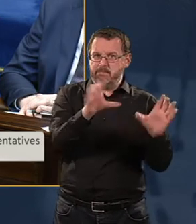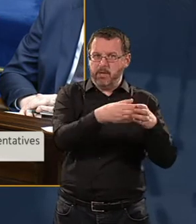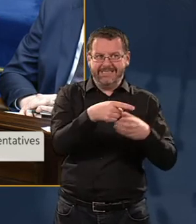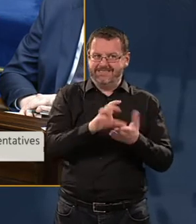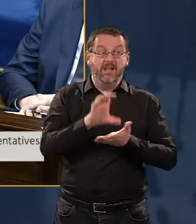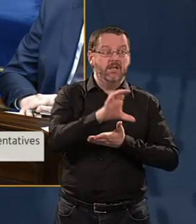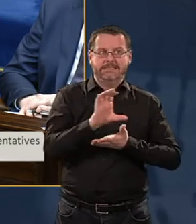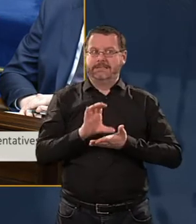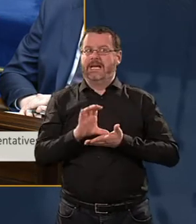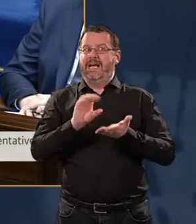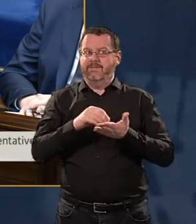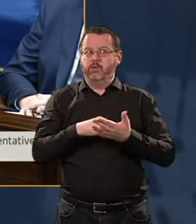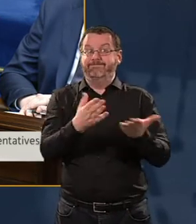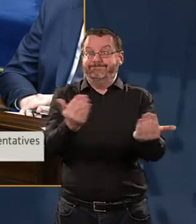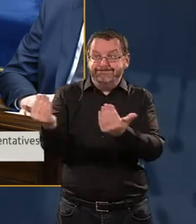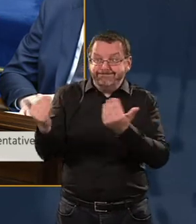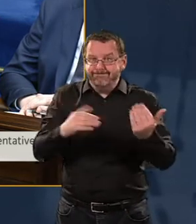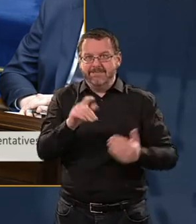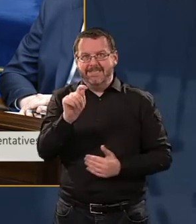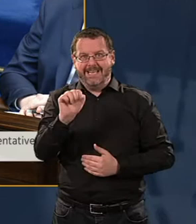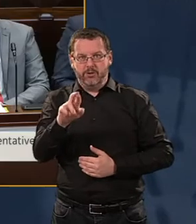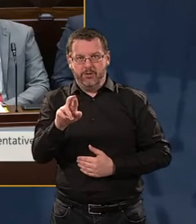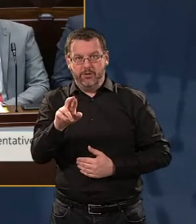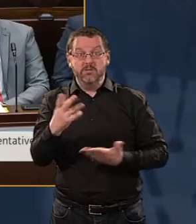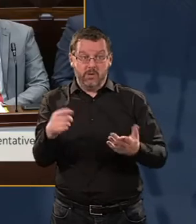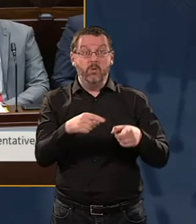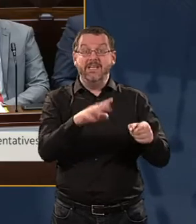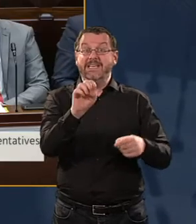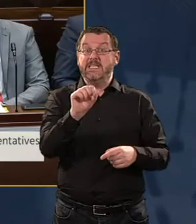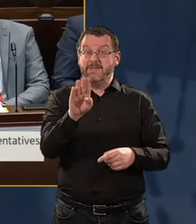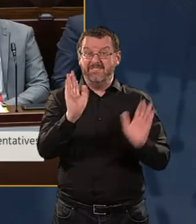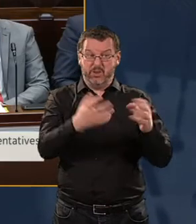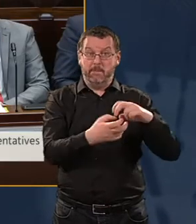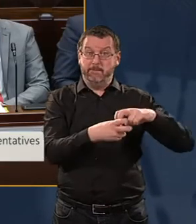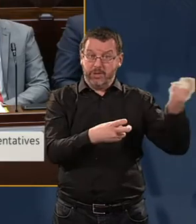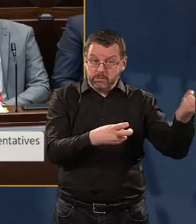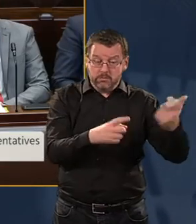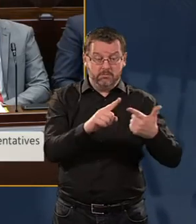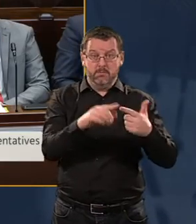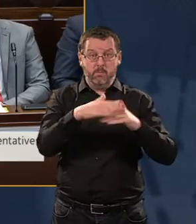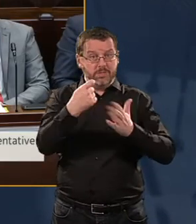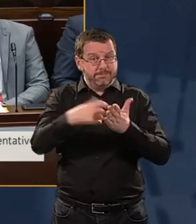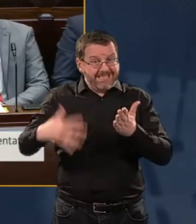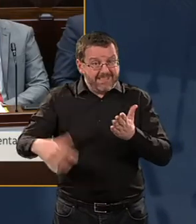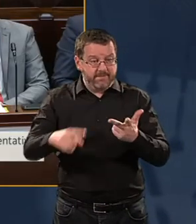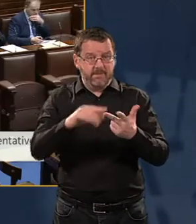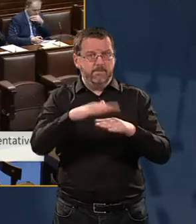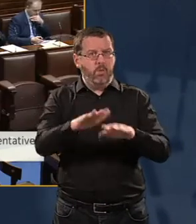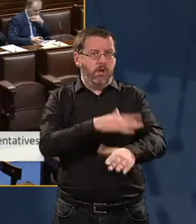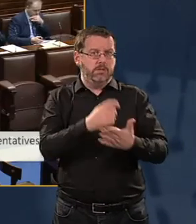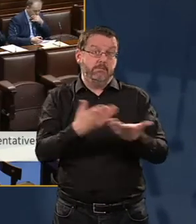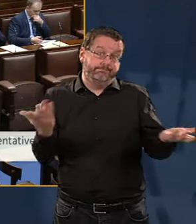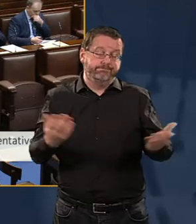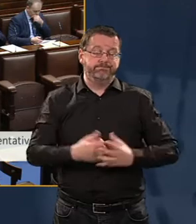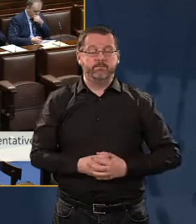tender. The Sinn Fein Alternative pulled out, it would cost more, it would take longer. Thank you, Taoiseach, Deputy